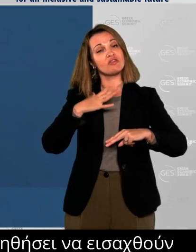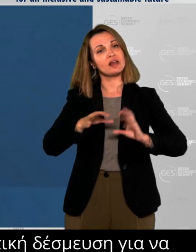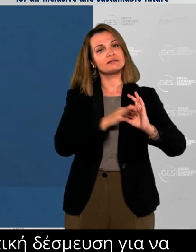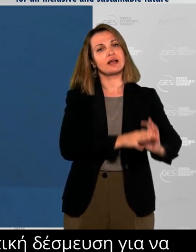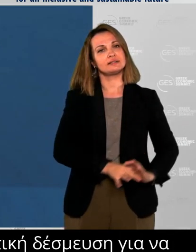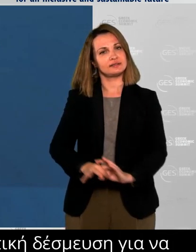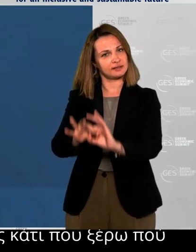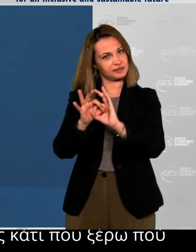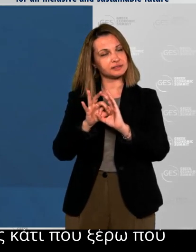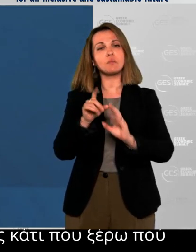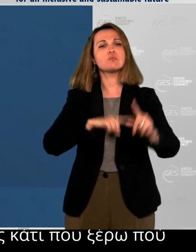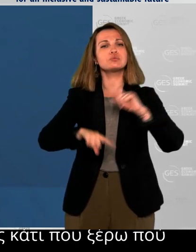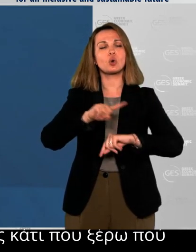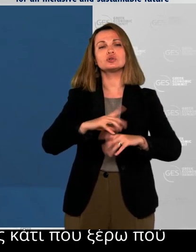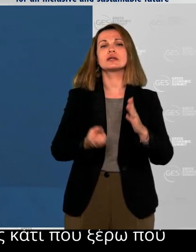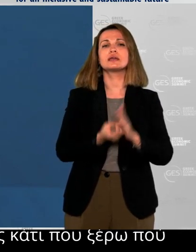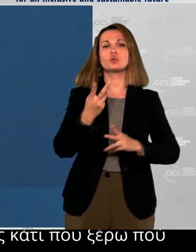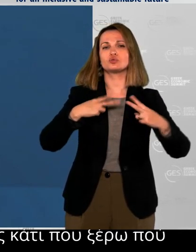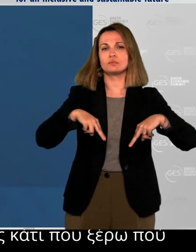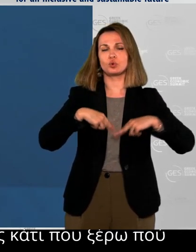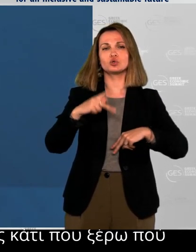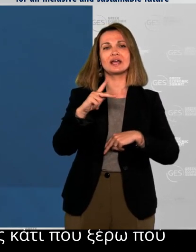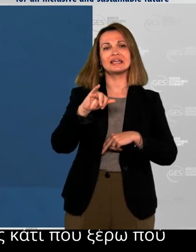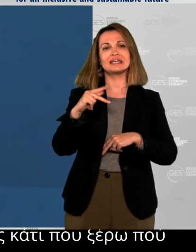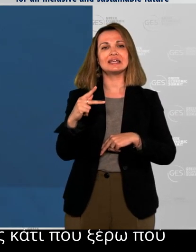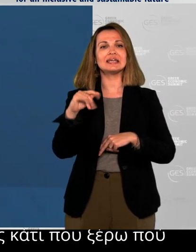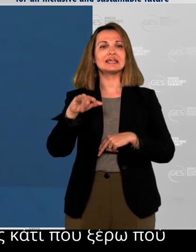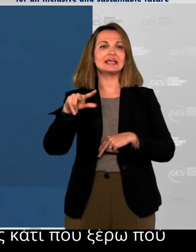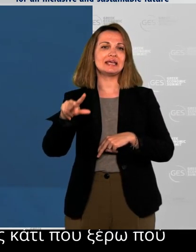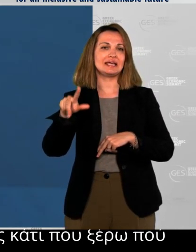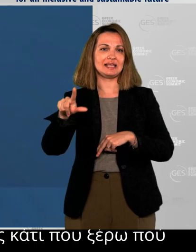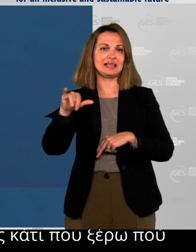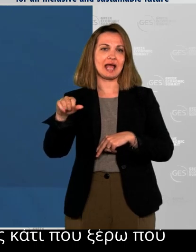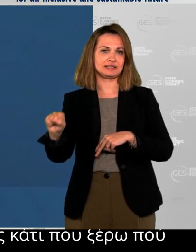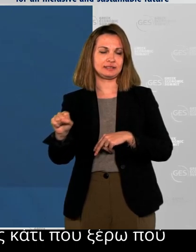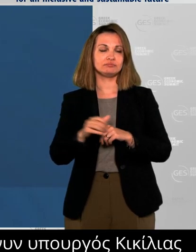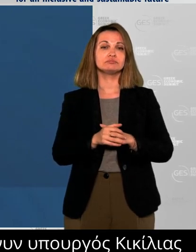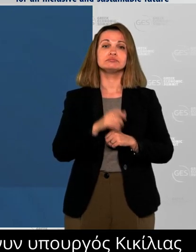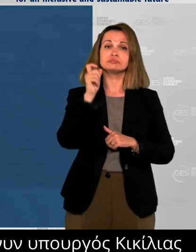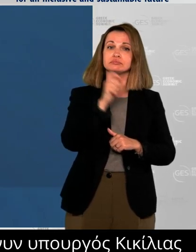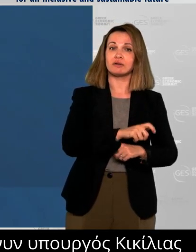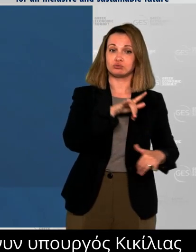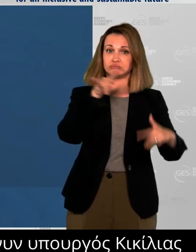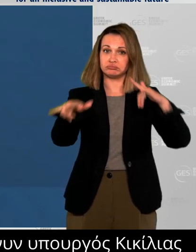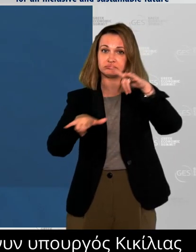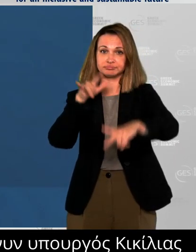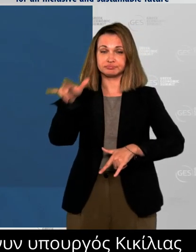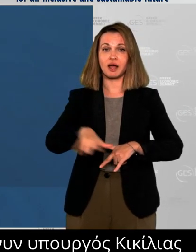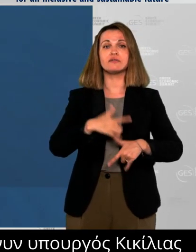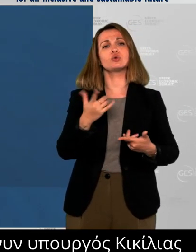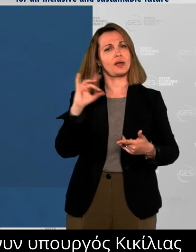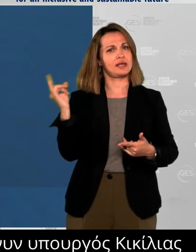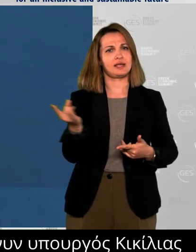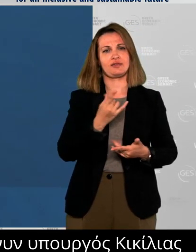These flights undoubtedly contributed to the high revenues in Greece's tourist industry this year. And having taken